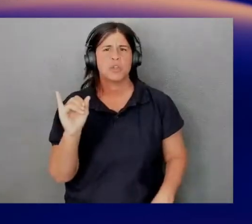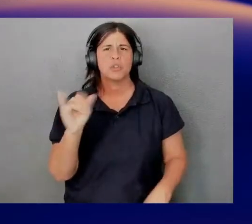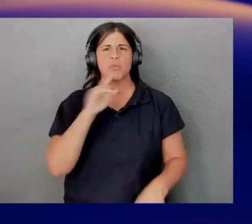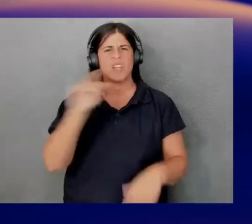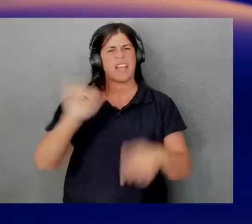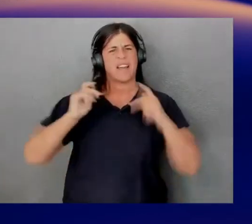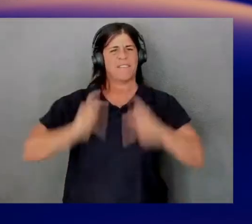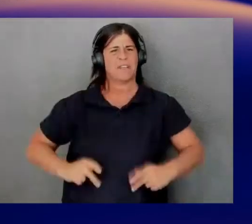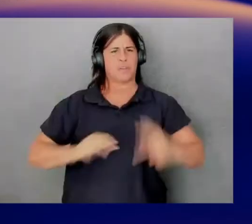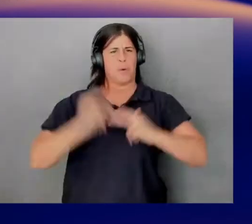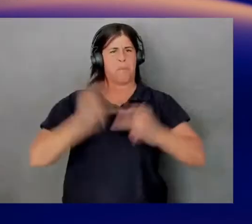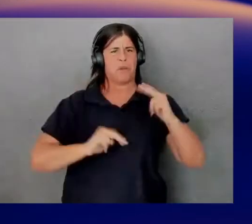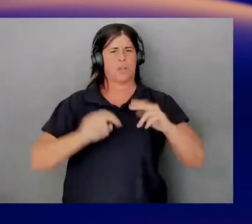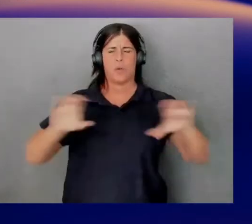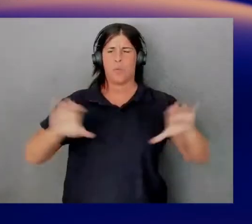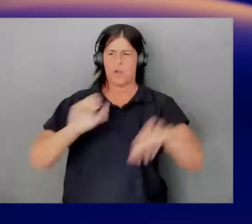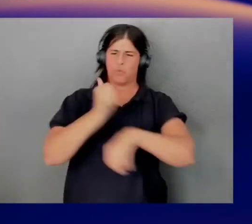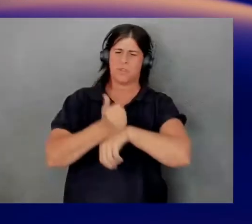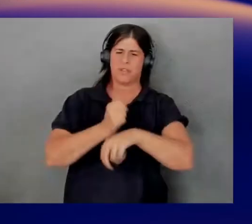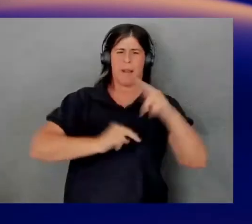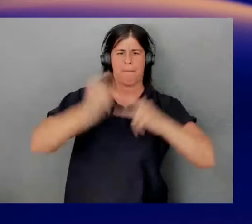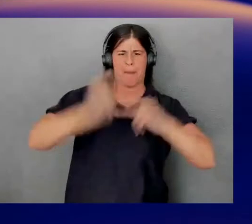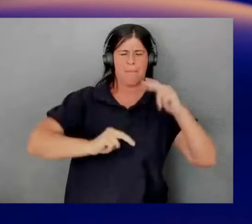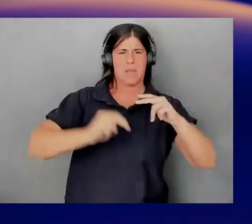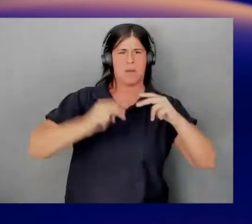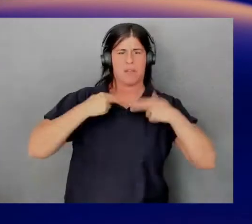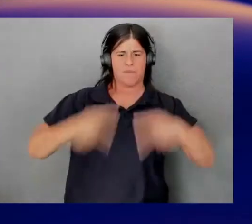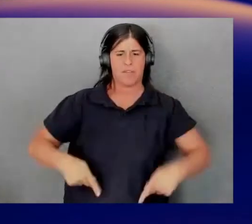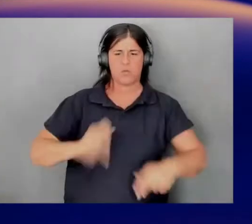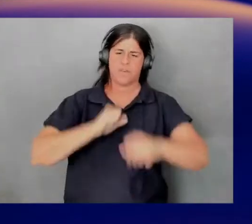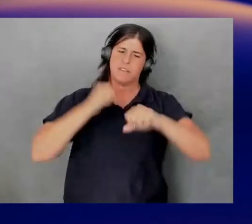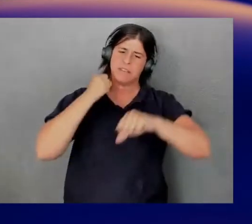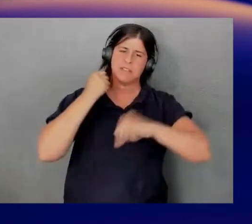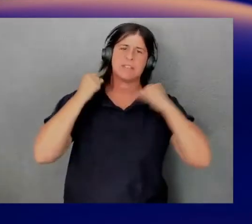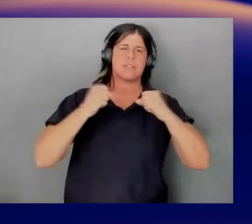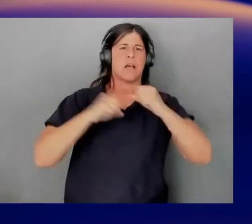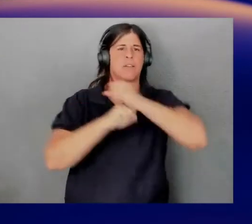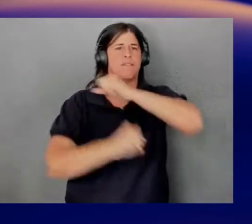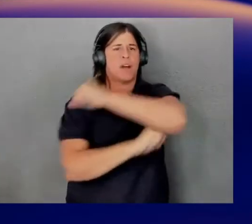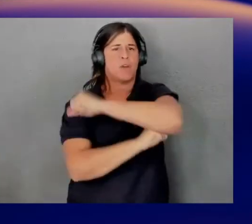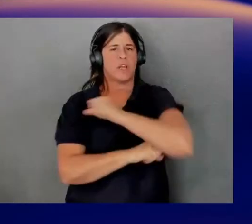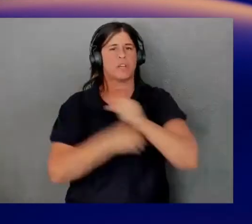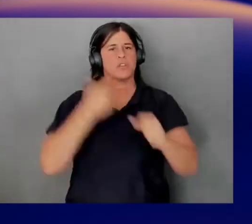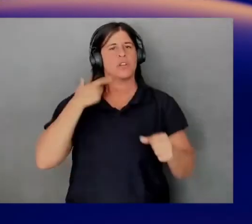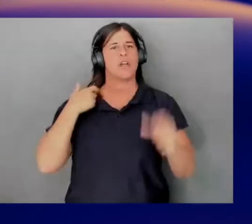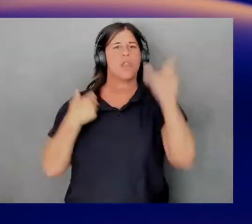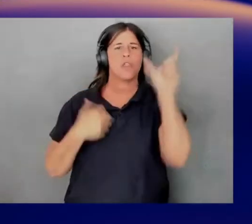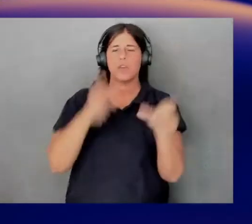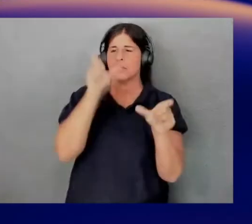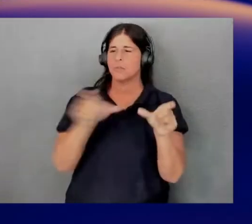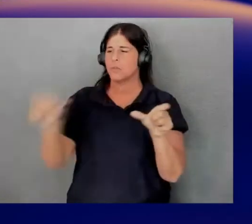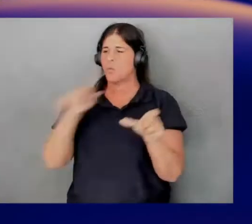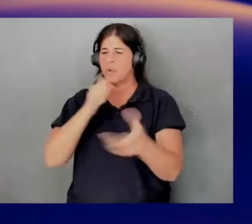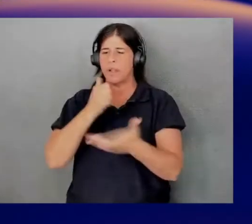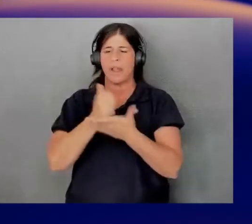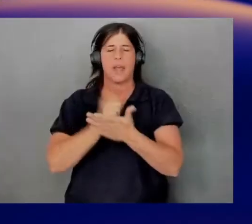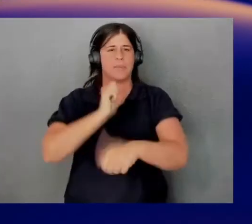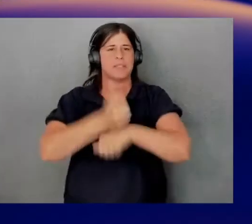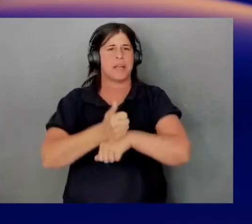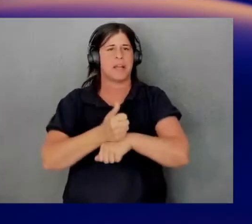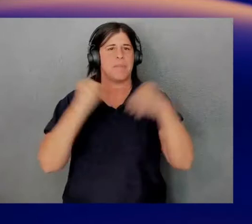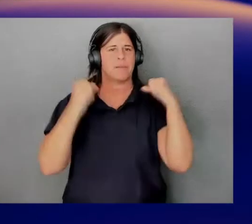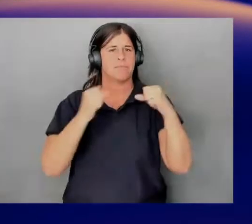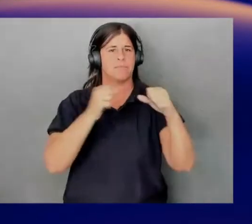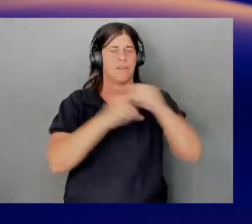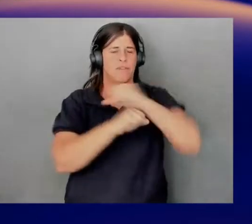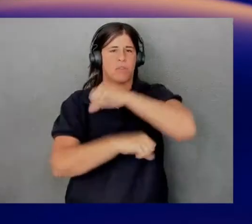When you're constructing a physical building, you need to have a solid foundation. These pillars are part of creating a solid foundation for your application. Once you